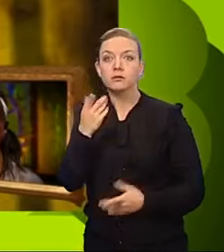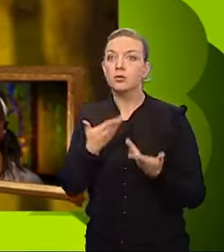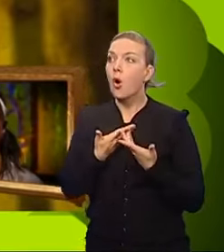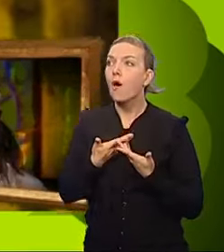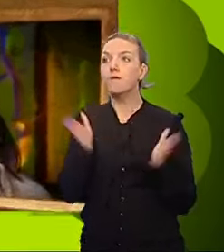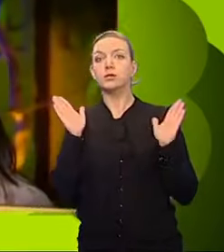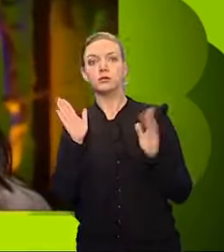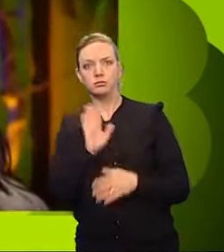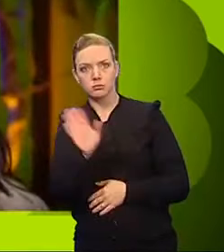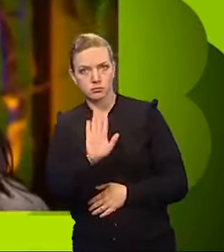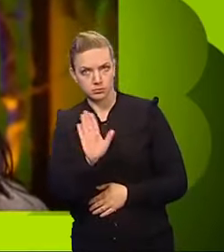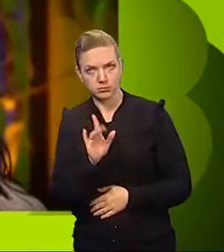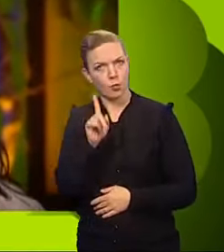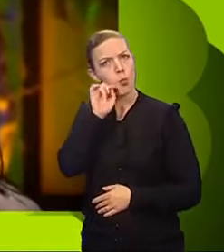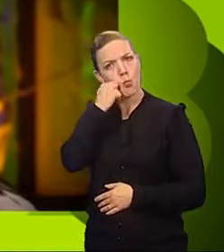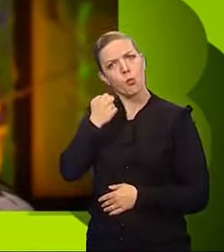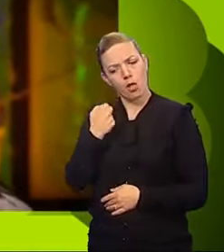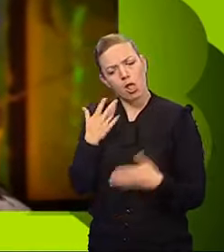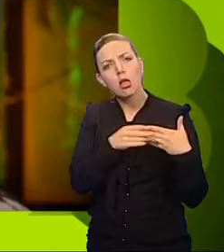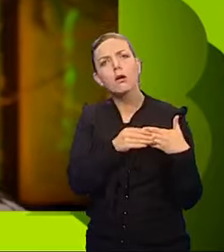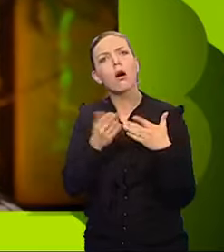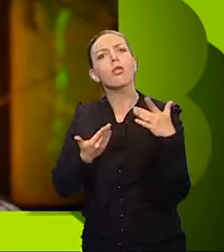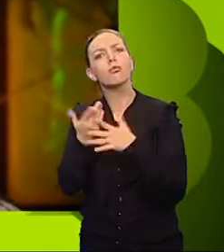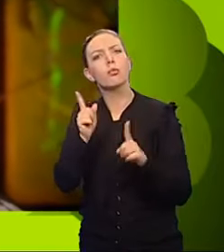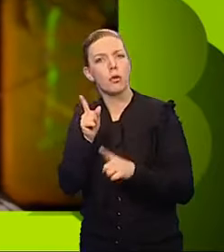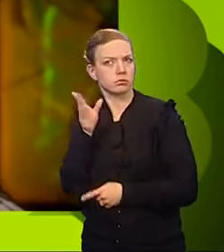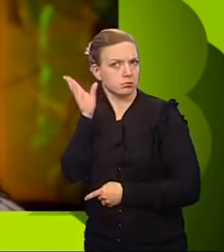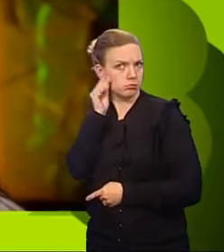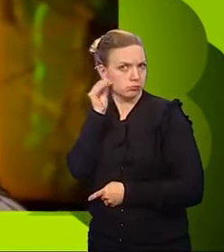obvious. I will guide you through your whisper clip.